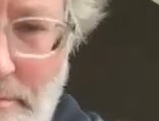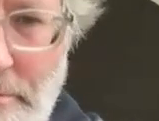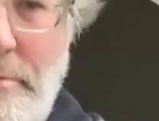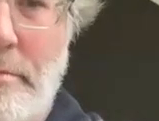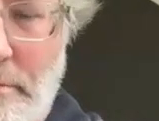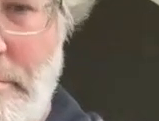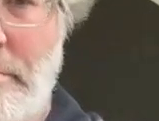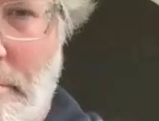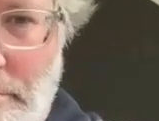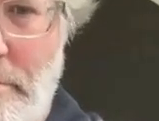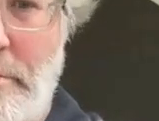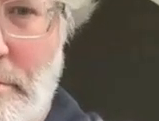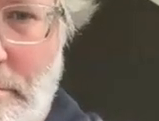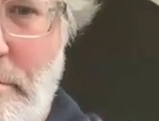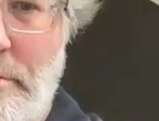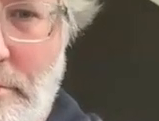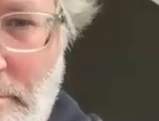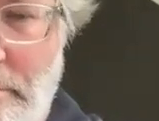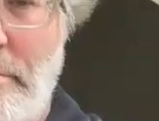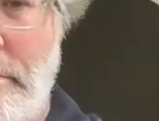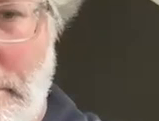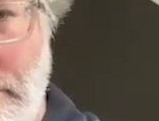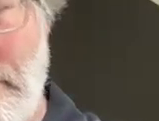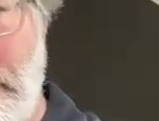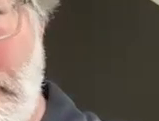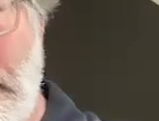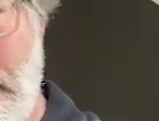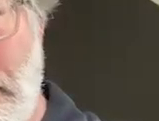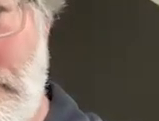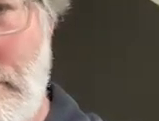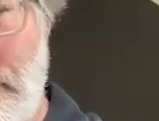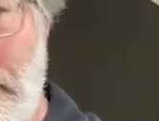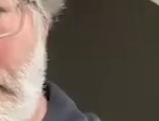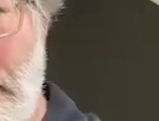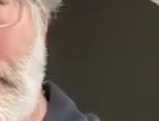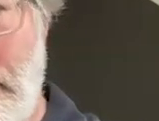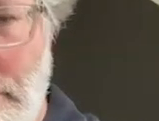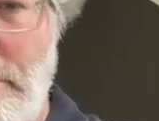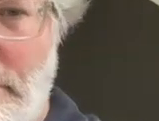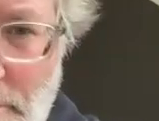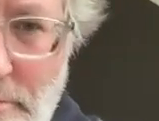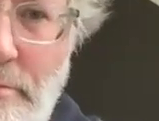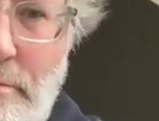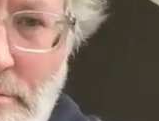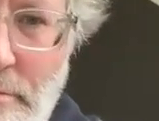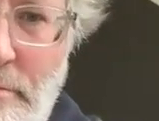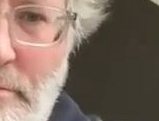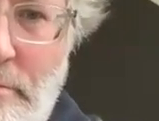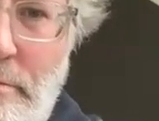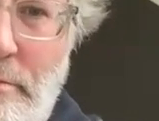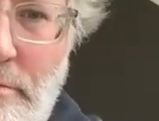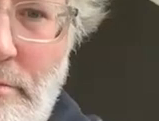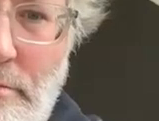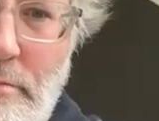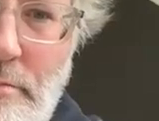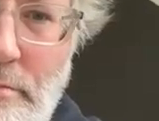so you know my version of carbon metrics and your version of carbon metrics might not go together and then i'm going to get two totally different sets of answers and then